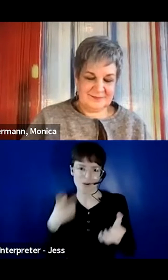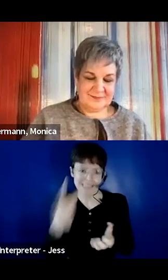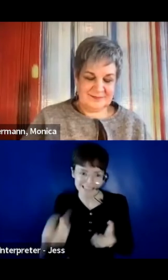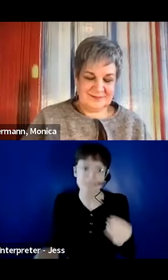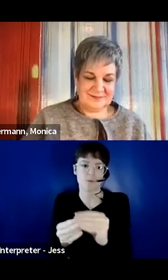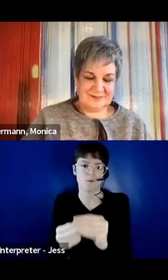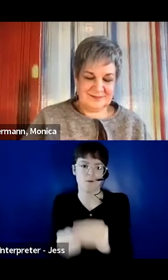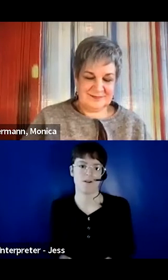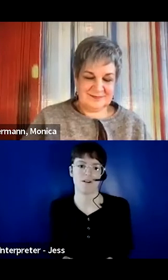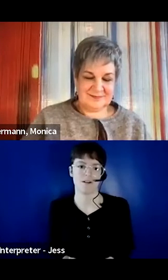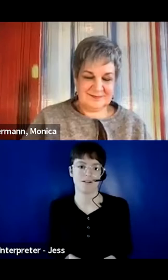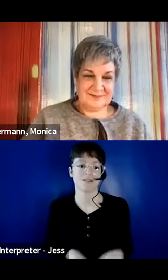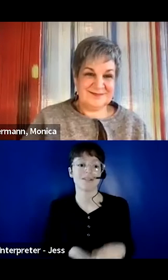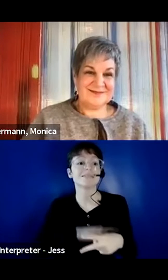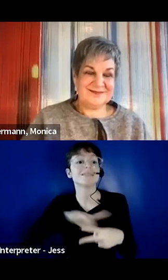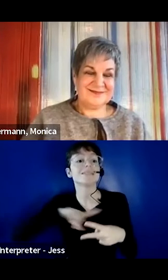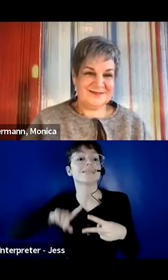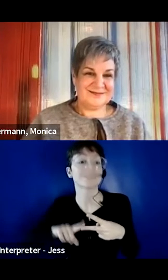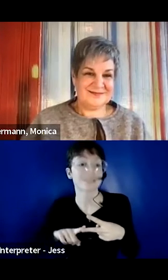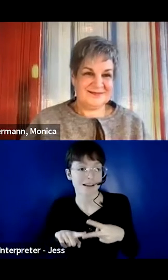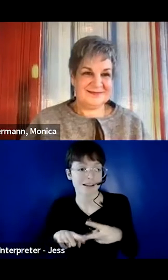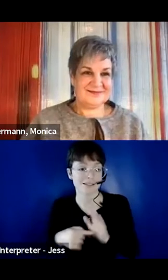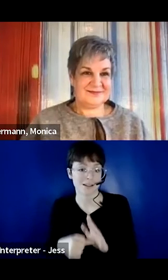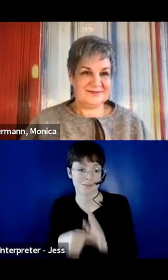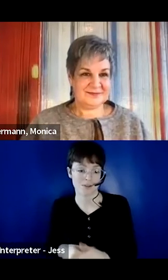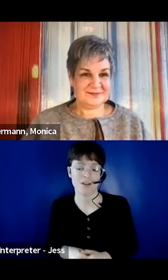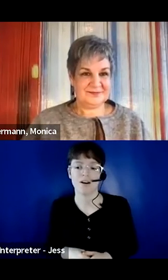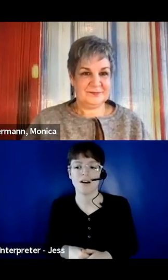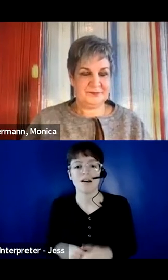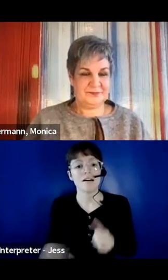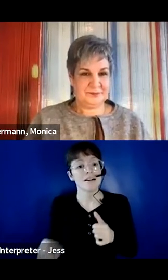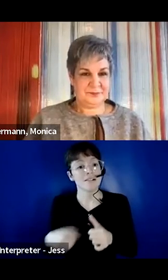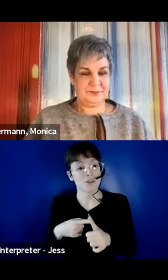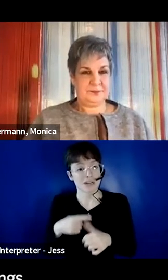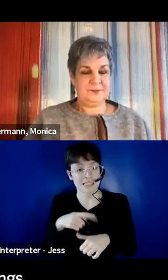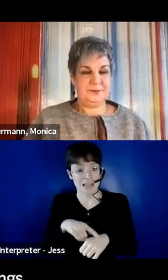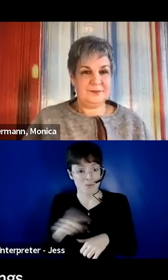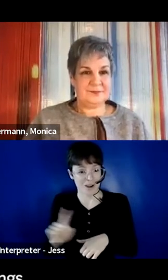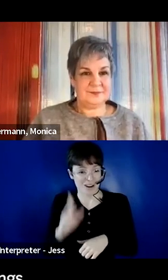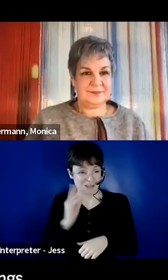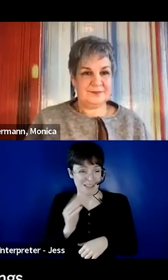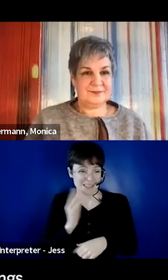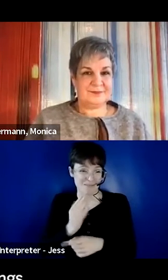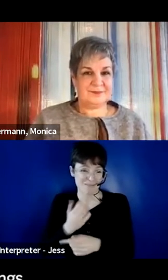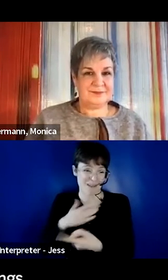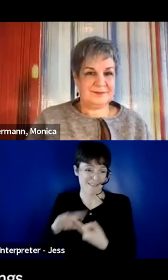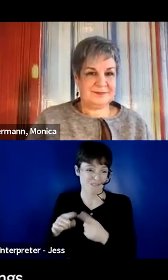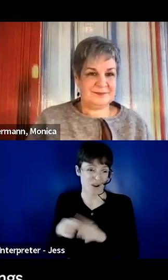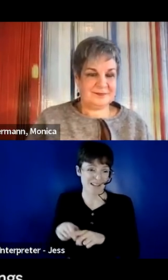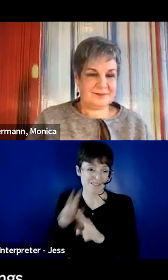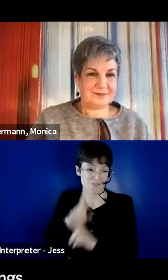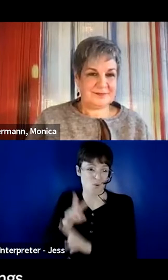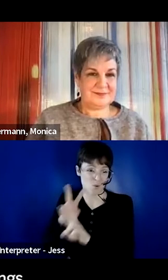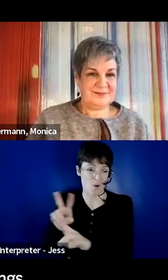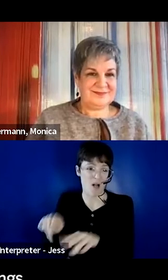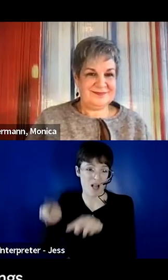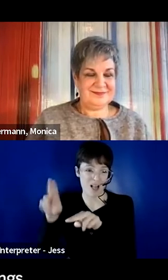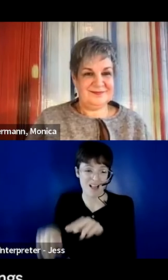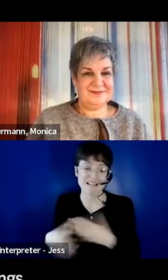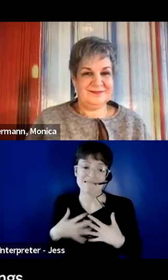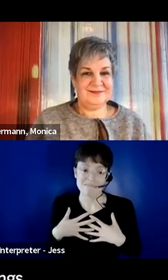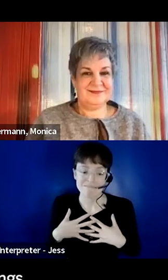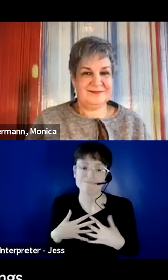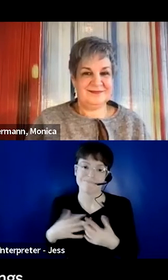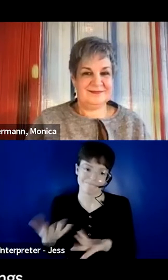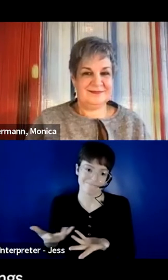unfortunately, the first time I experienced this was at the funeral of a friend. But as you know, with funerals, weddings, in a